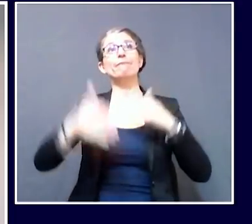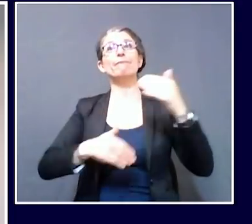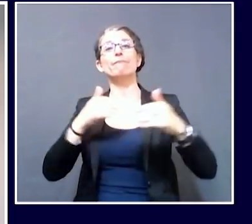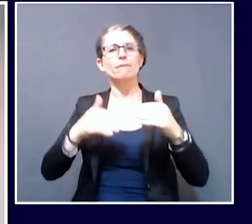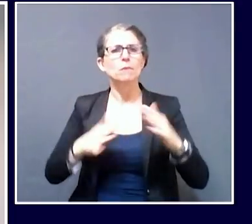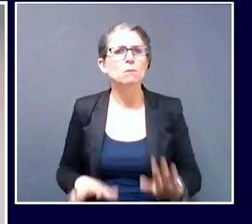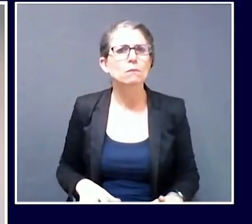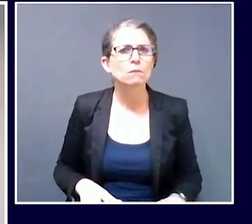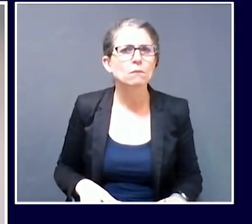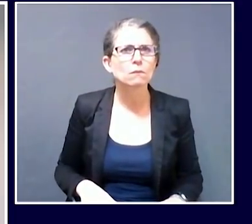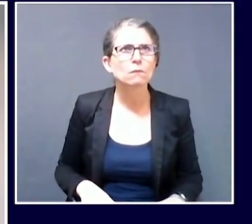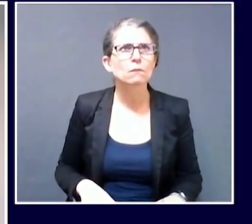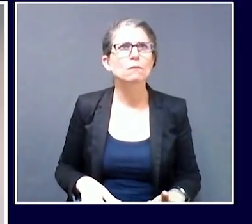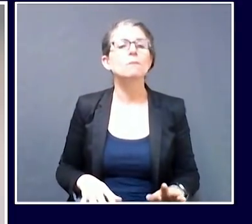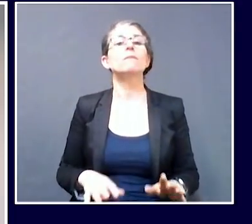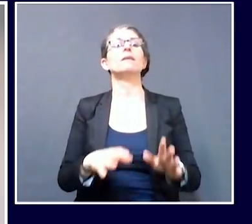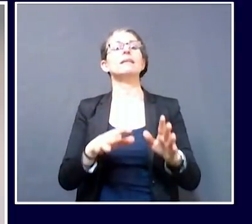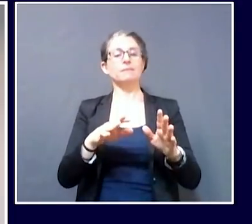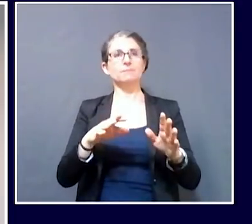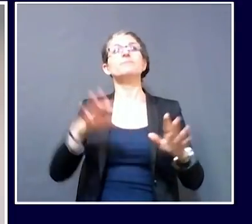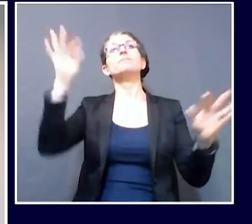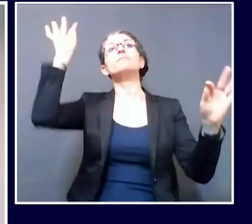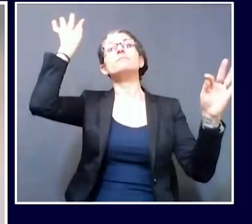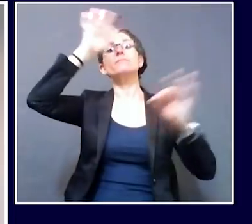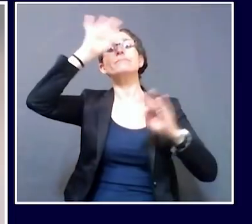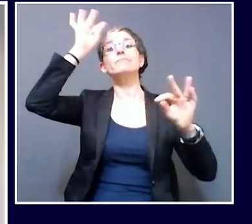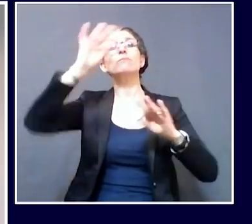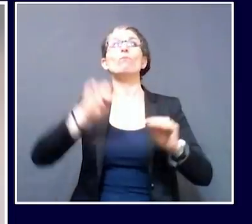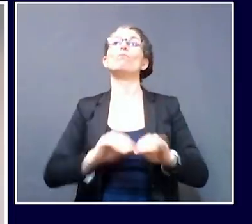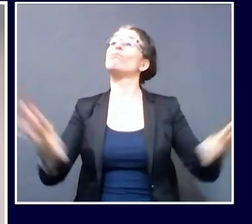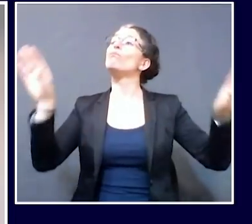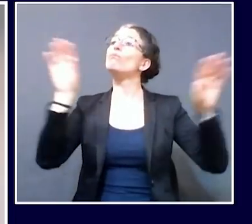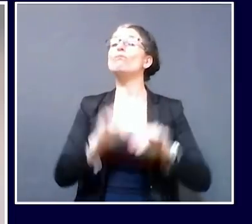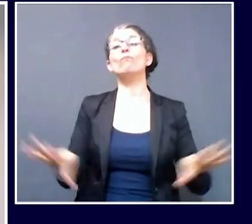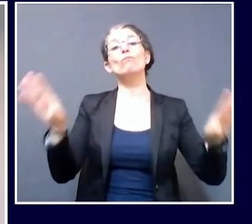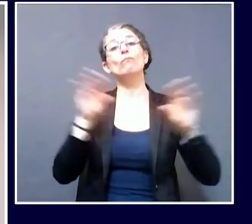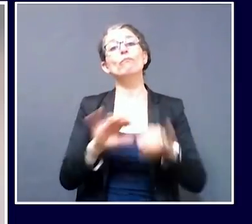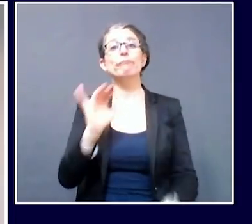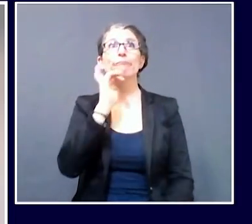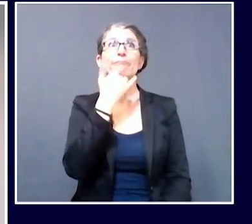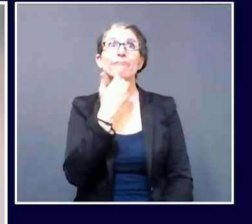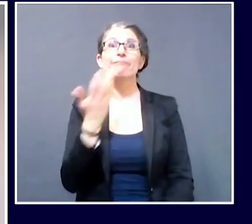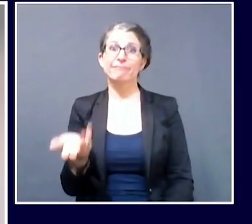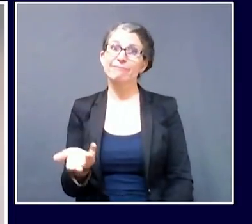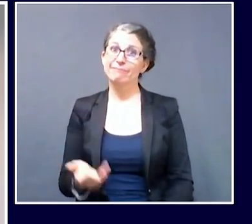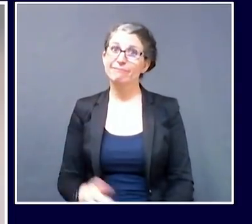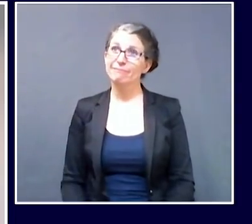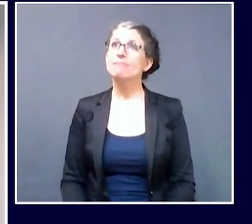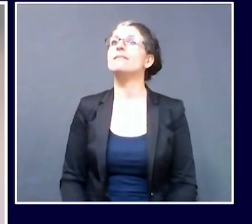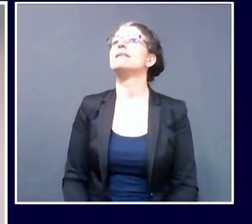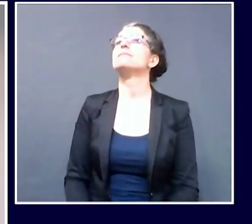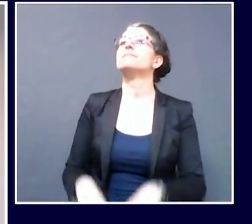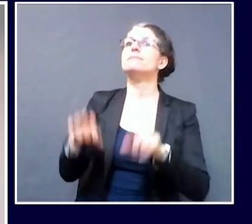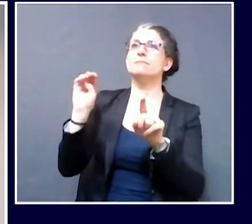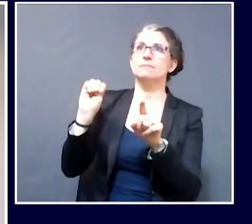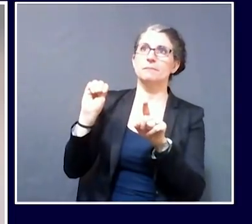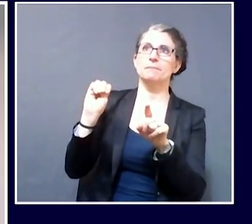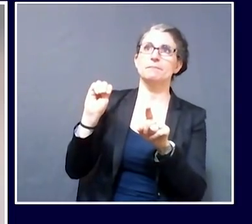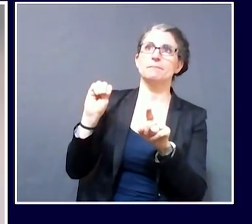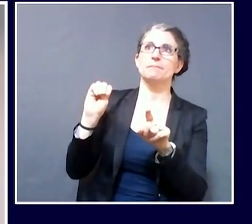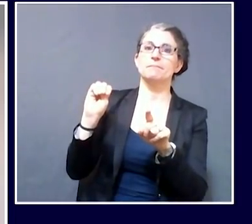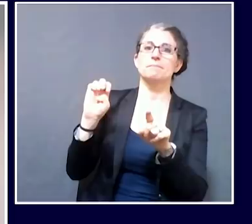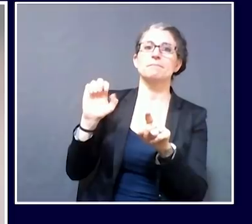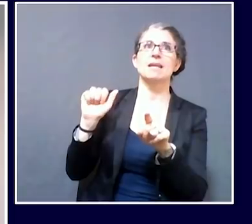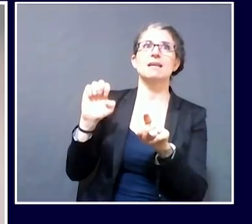Very good. Thanks, Megan. We are going to turn next to Maestro Don Kerrigan. Thank you very